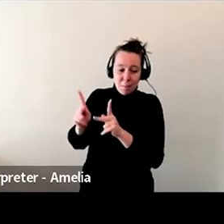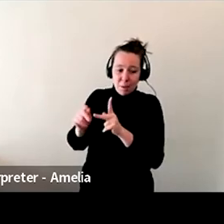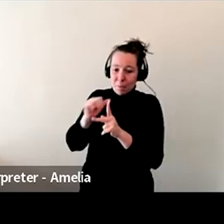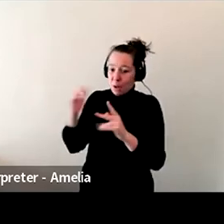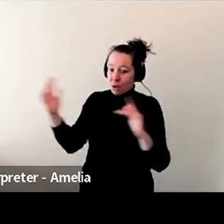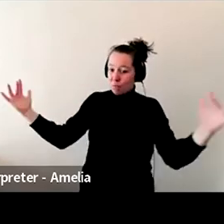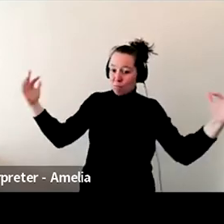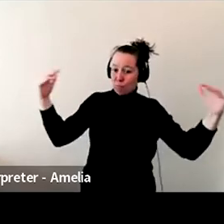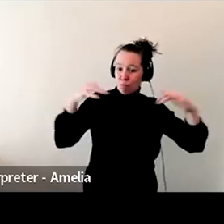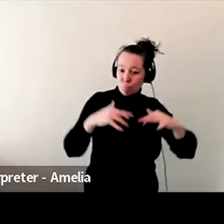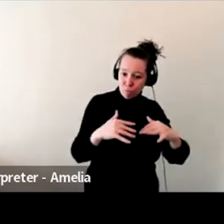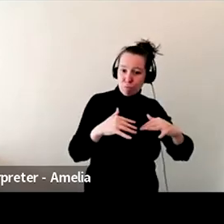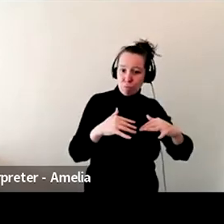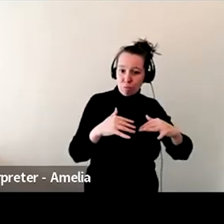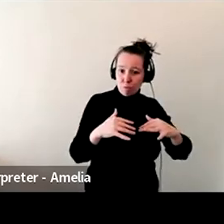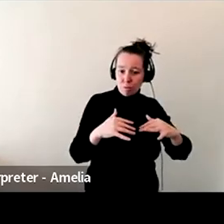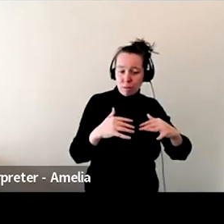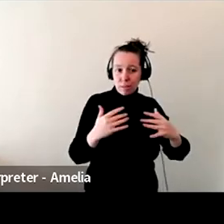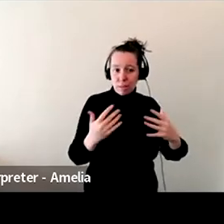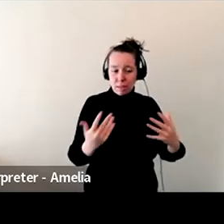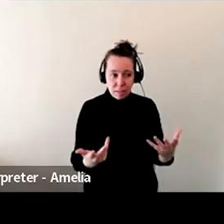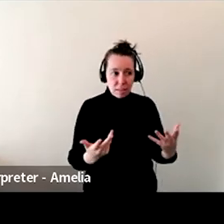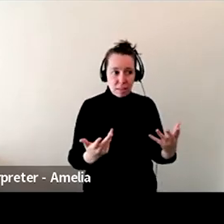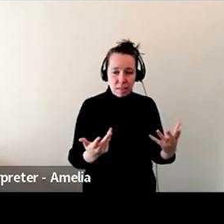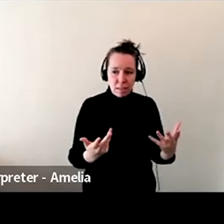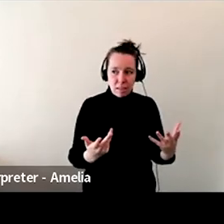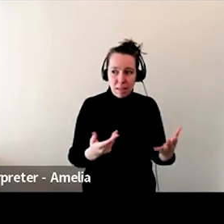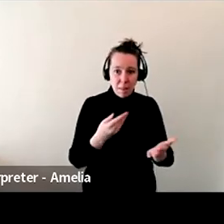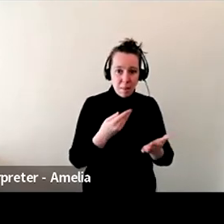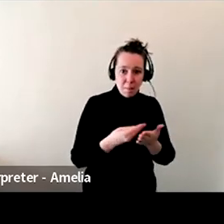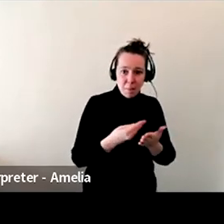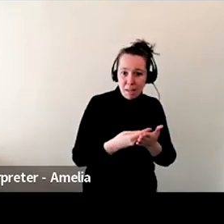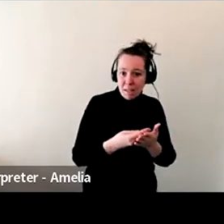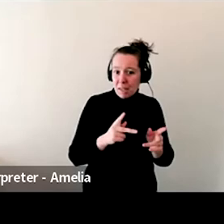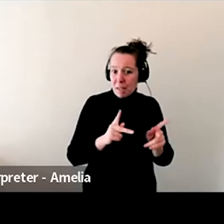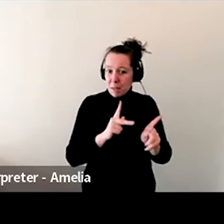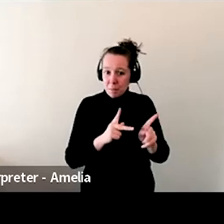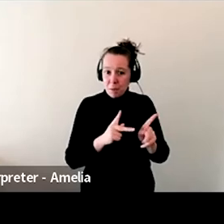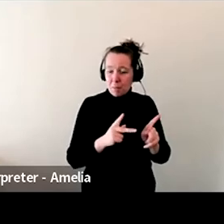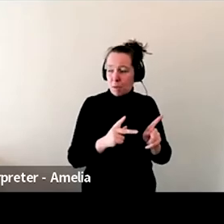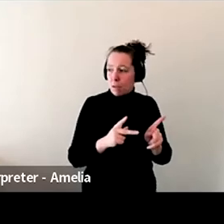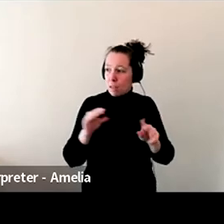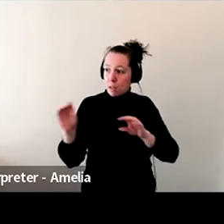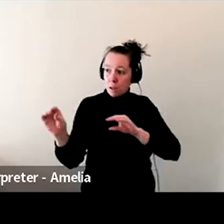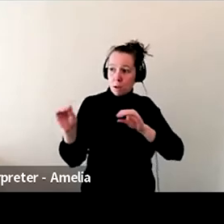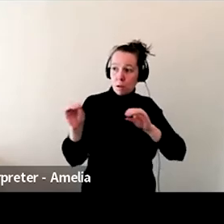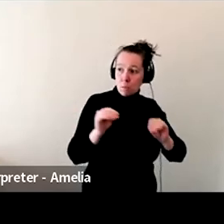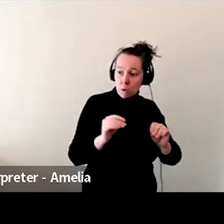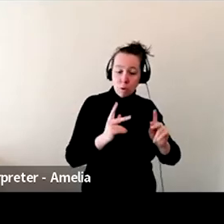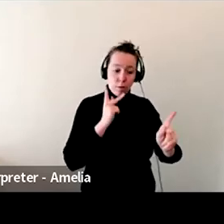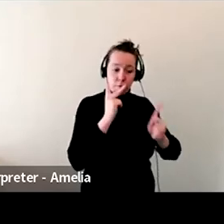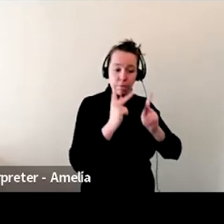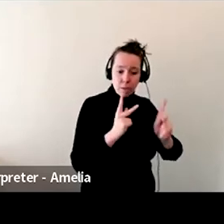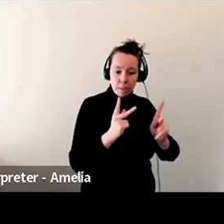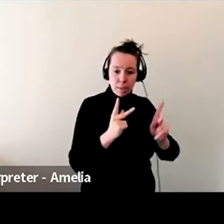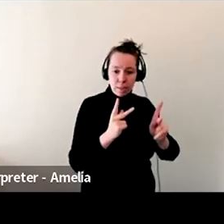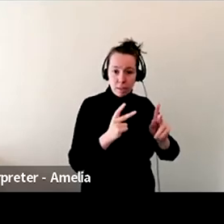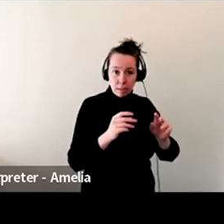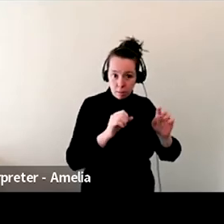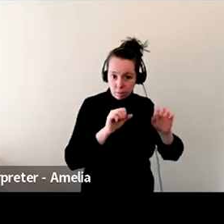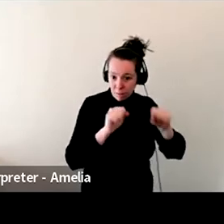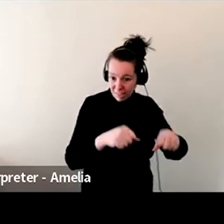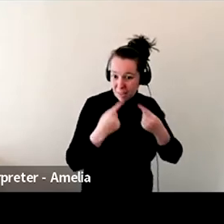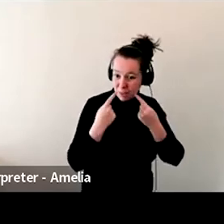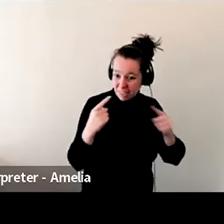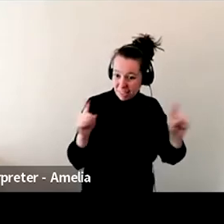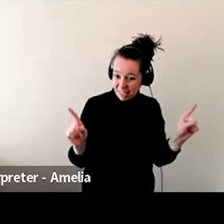um, sort of influx from sort of that resort town from people coming from elsewhere, are we going to be, is this a viable business? know, will we be